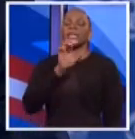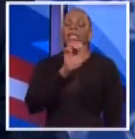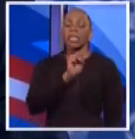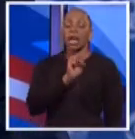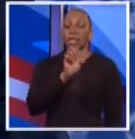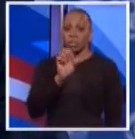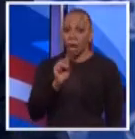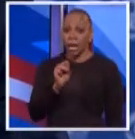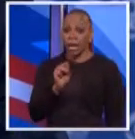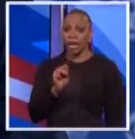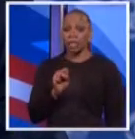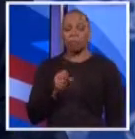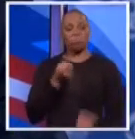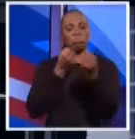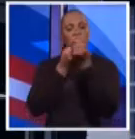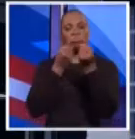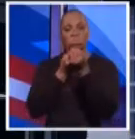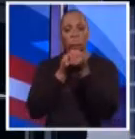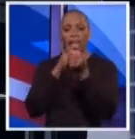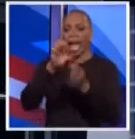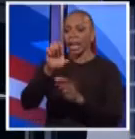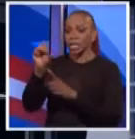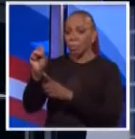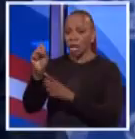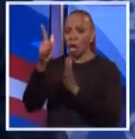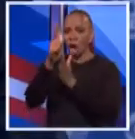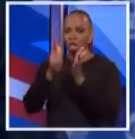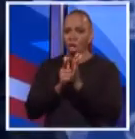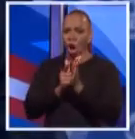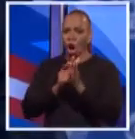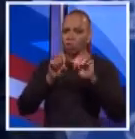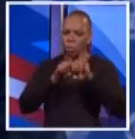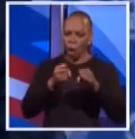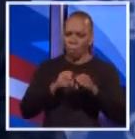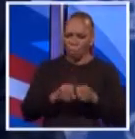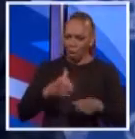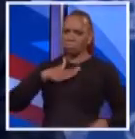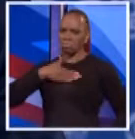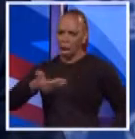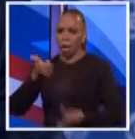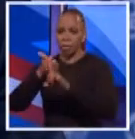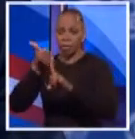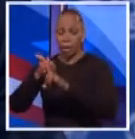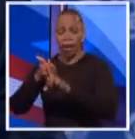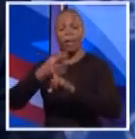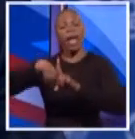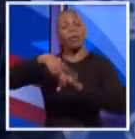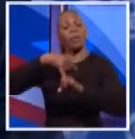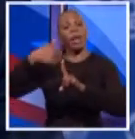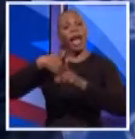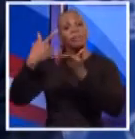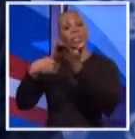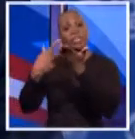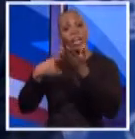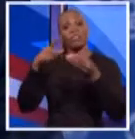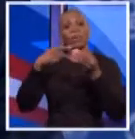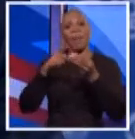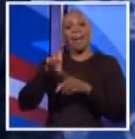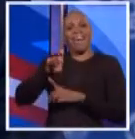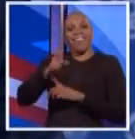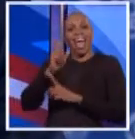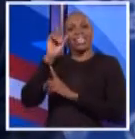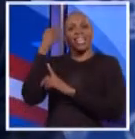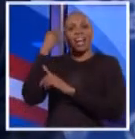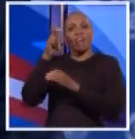Elliot Spitzer broke many laws. He admitted it himself. The fact that we're even having a discussion about an ex-governor who resigned